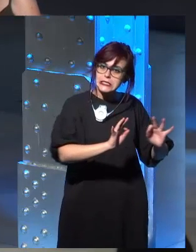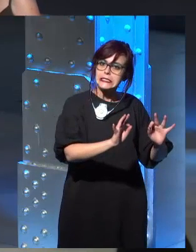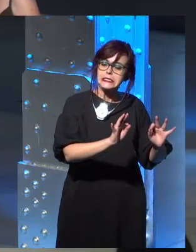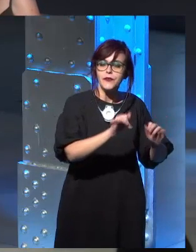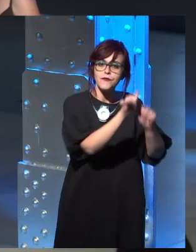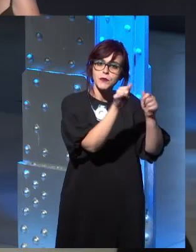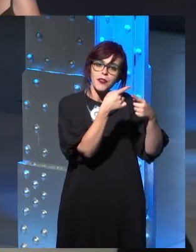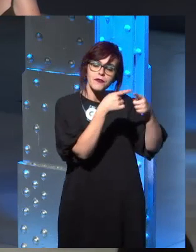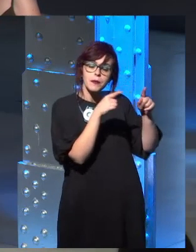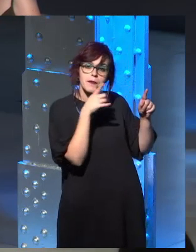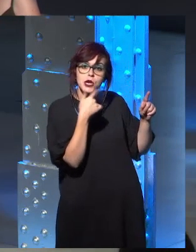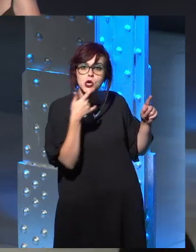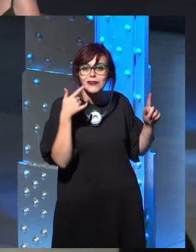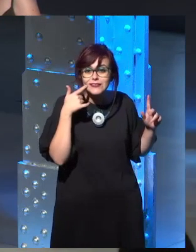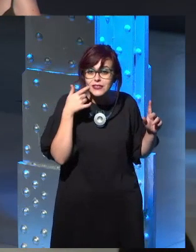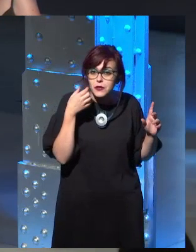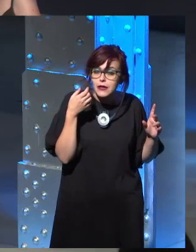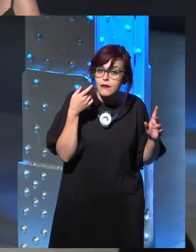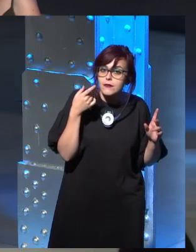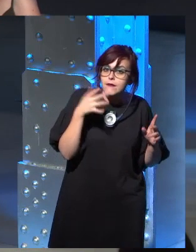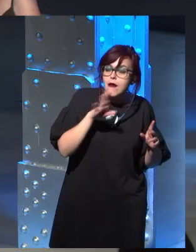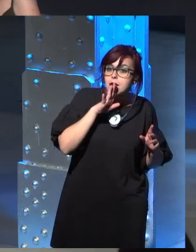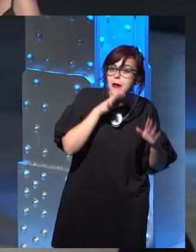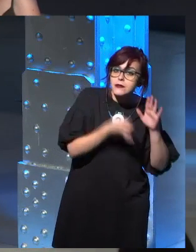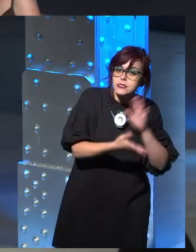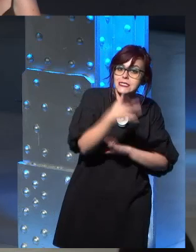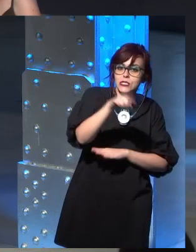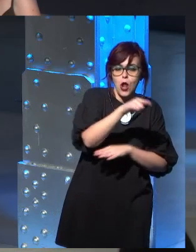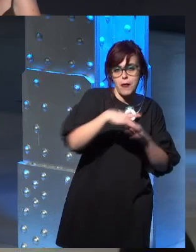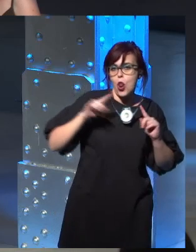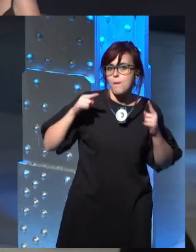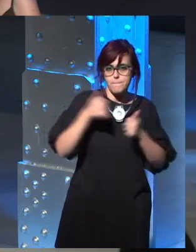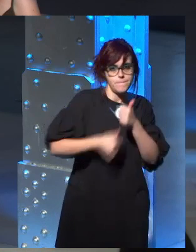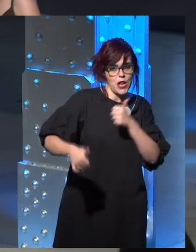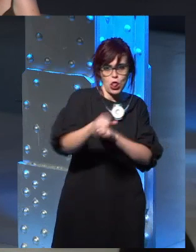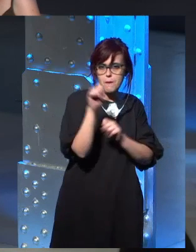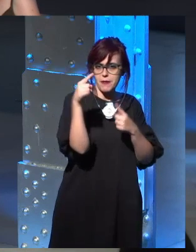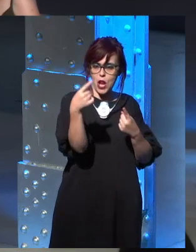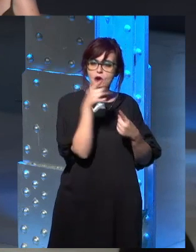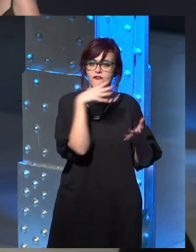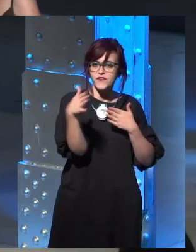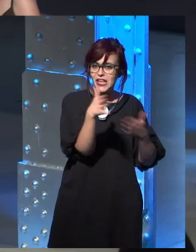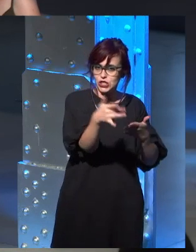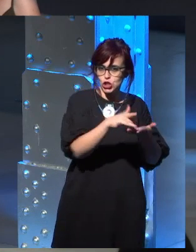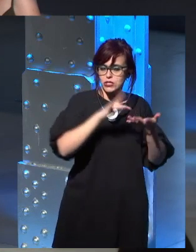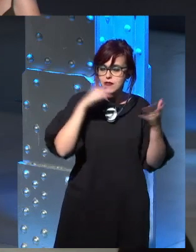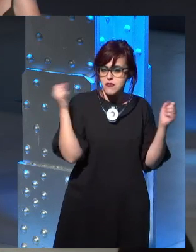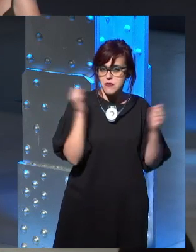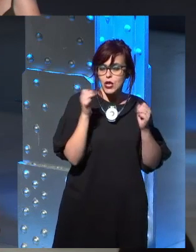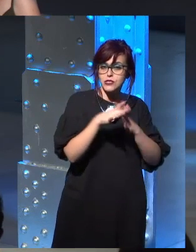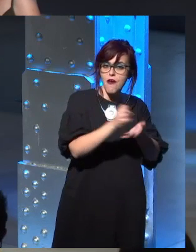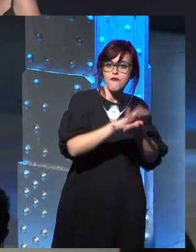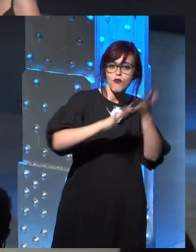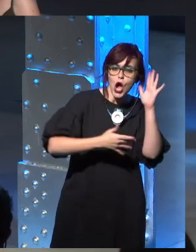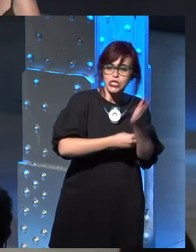The Winds of Winter is, is sort of the priority first. So, if he writes anything for Fire and Blood, I'm going to assume that it's probably because it has some